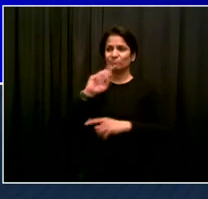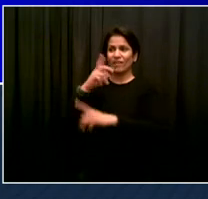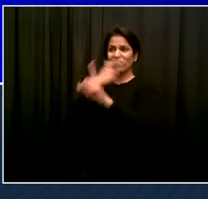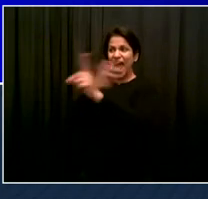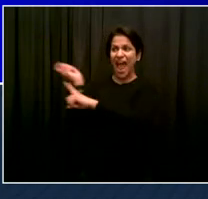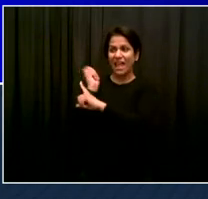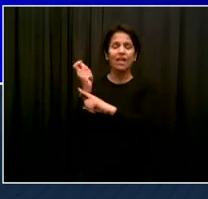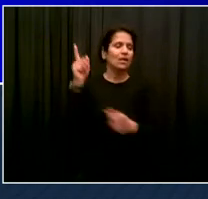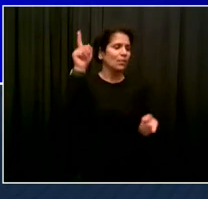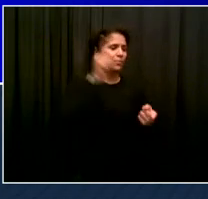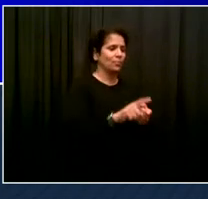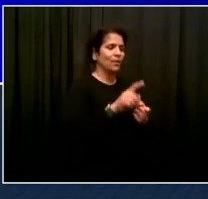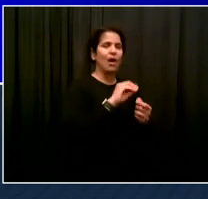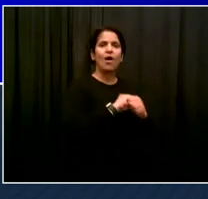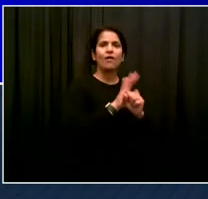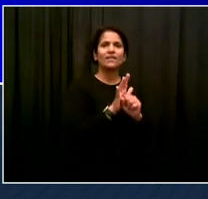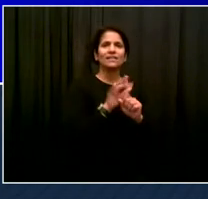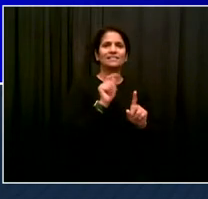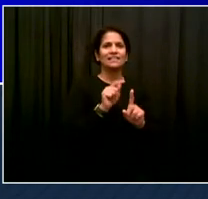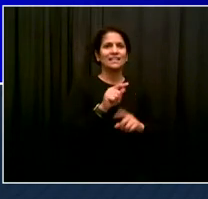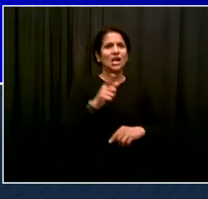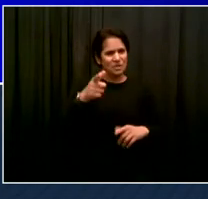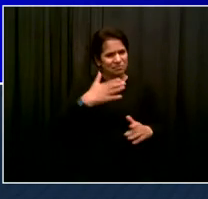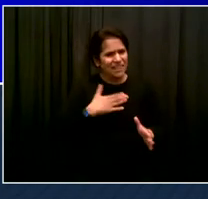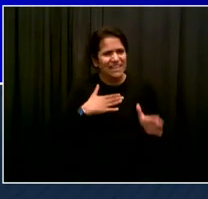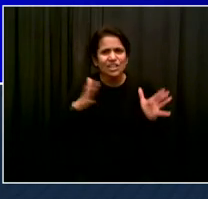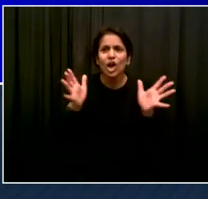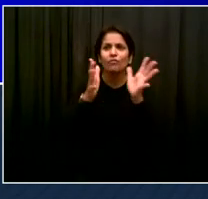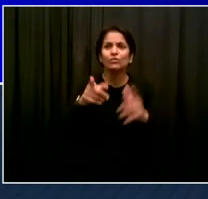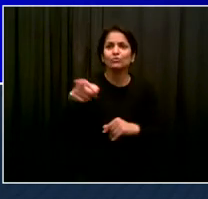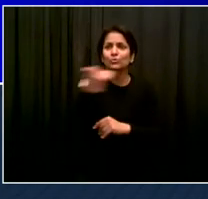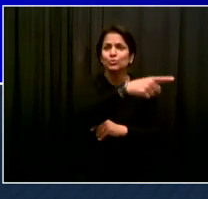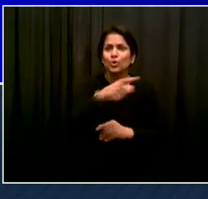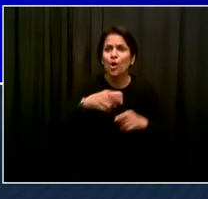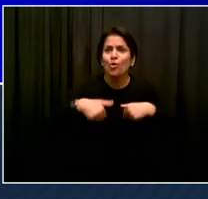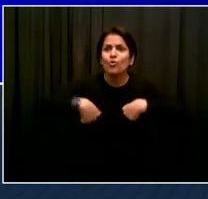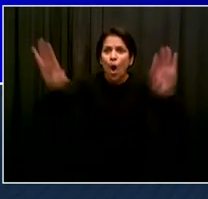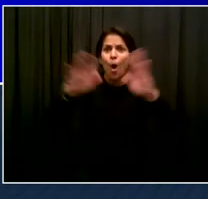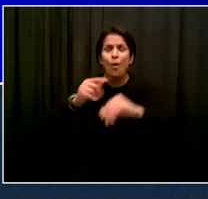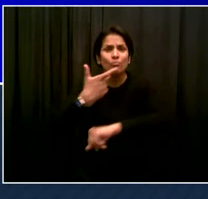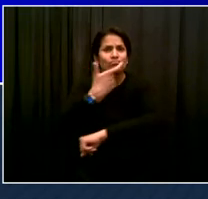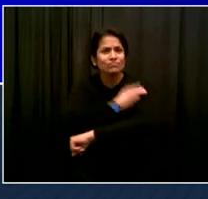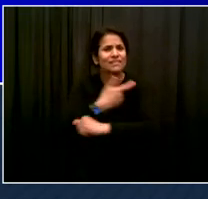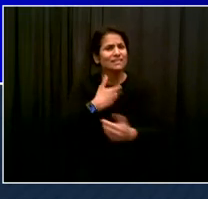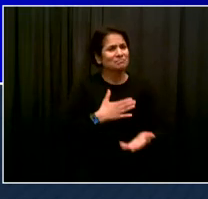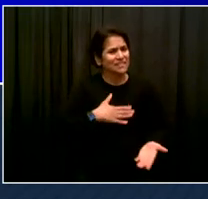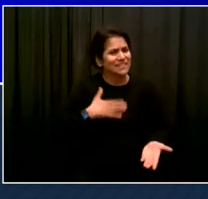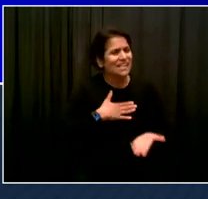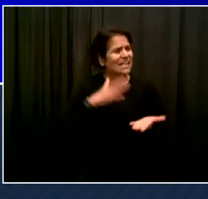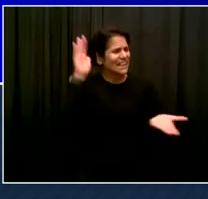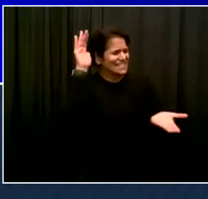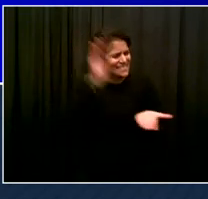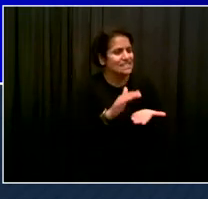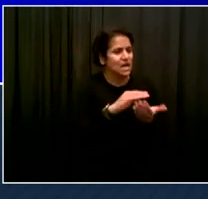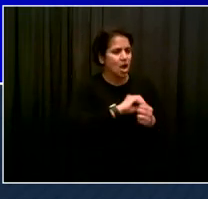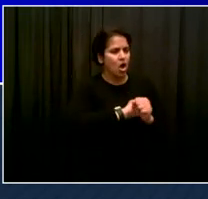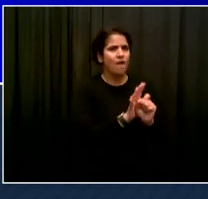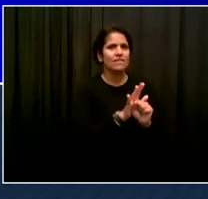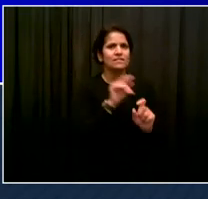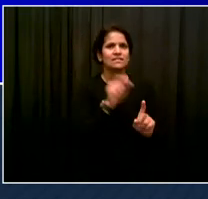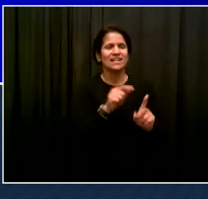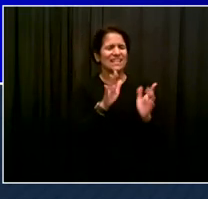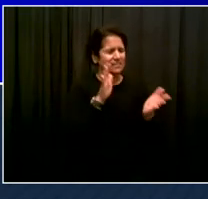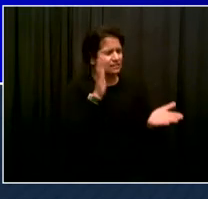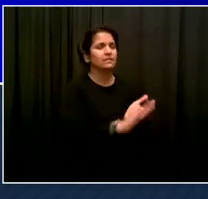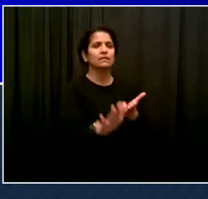yet, it's the perfect time to do it because you can help us drive back COVID and push it out of this city and get our life back to a